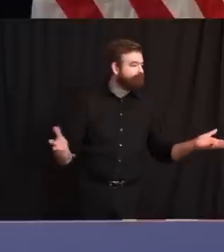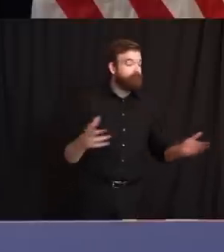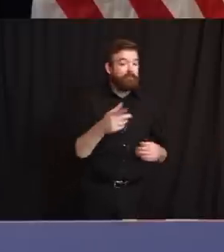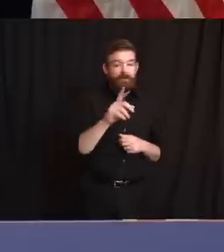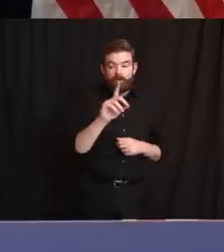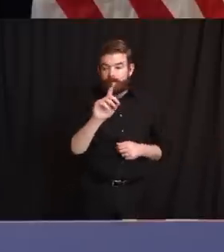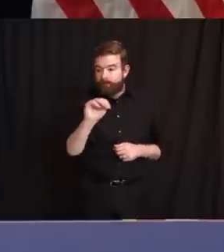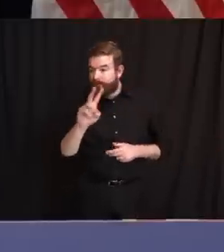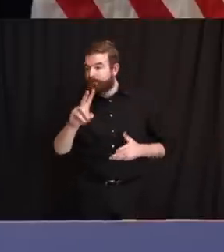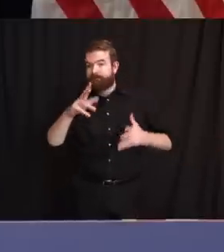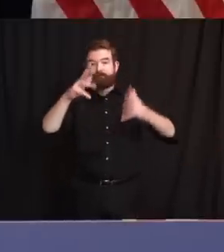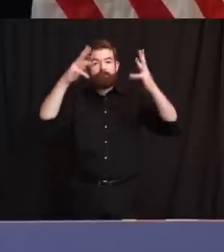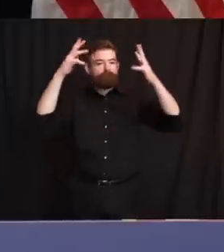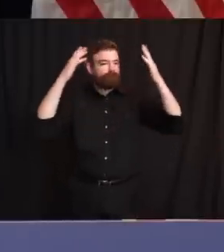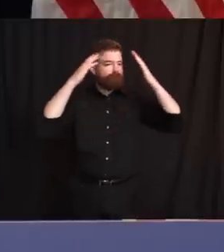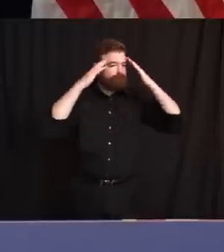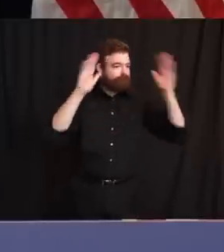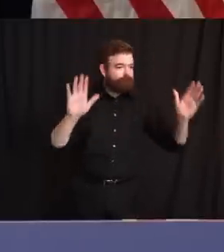local decision. Is that not correct?